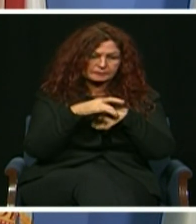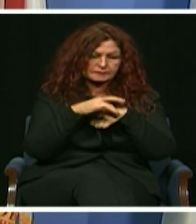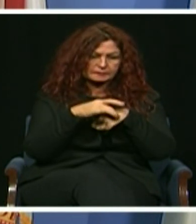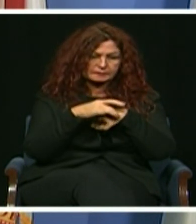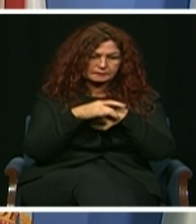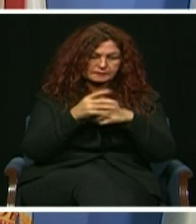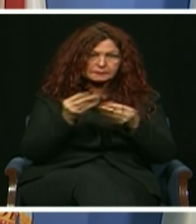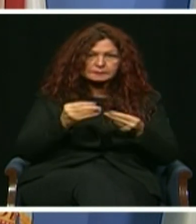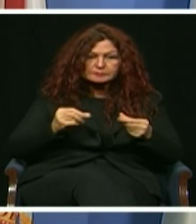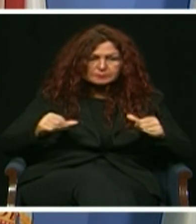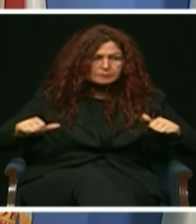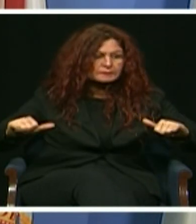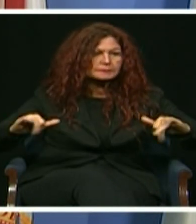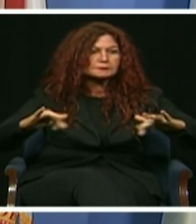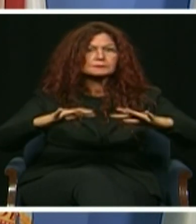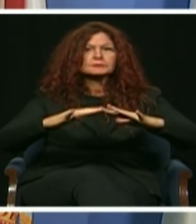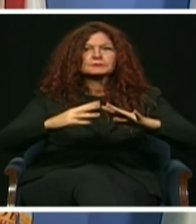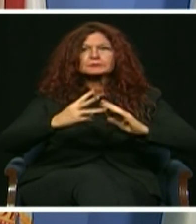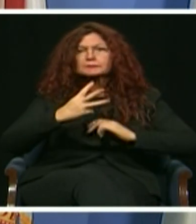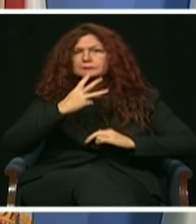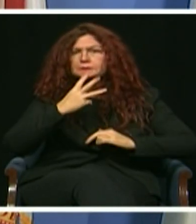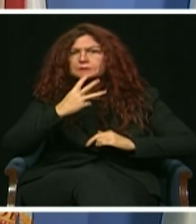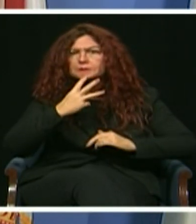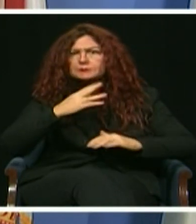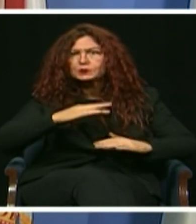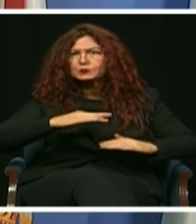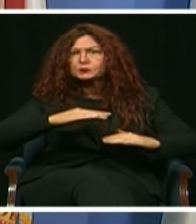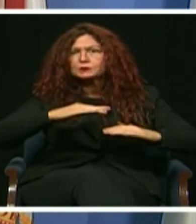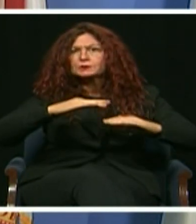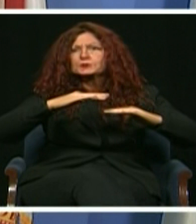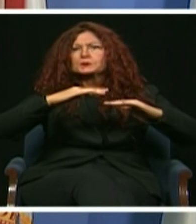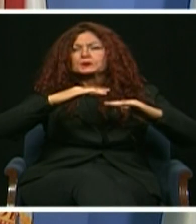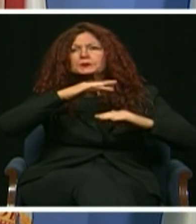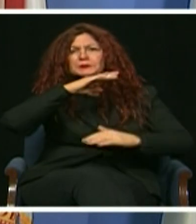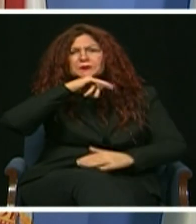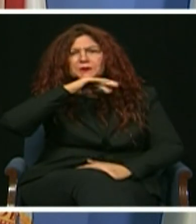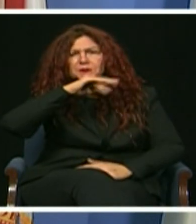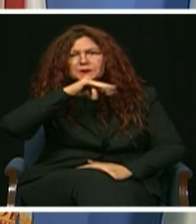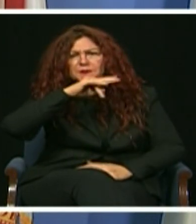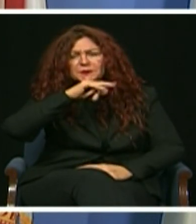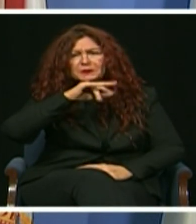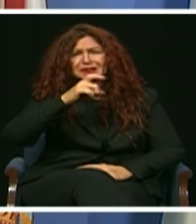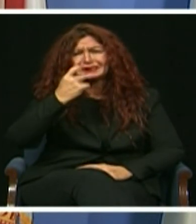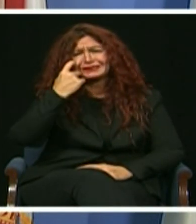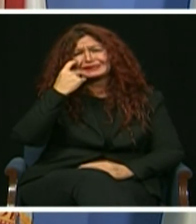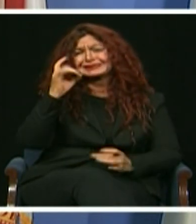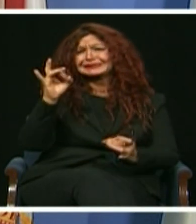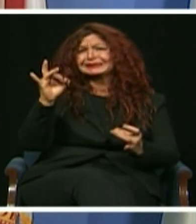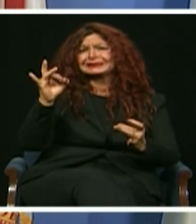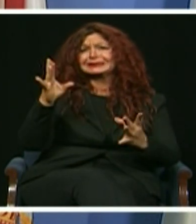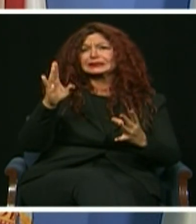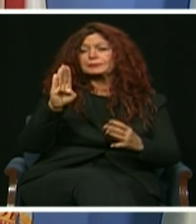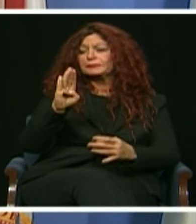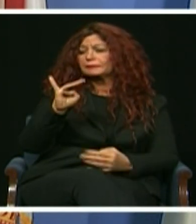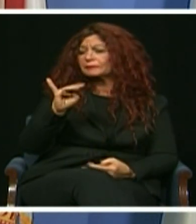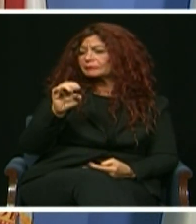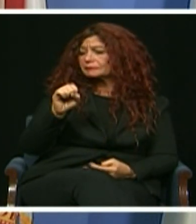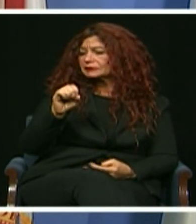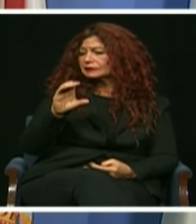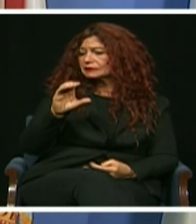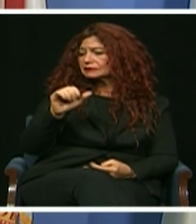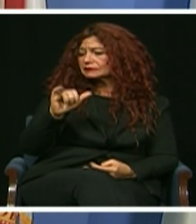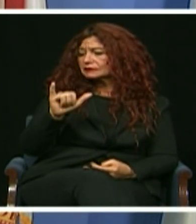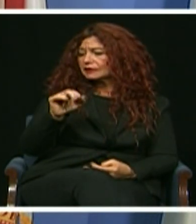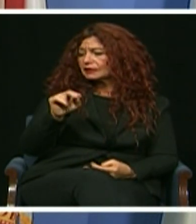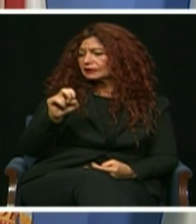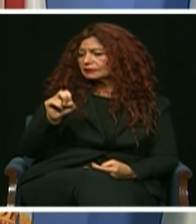Rising seas and increased pollution have taken their toll. Biscayne Bay has reached a tipping point as we witnessed the alarming retreat